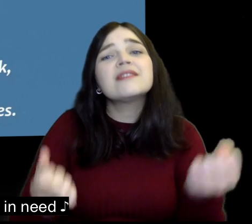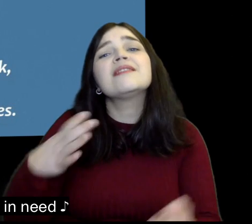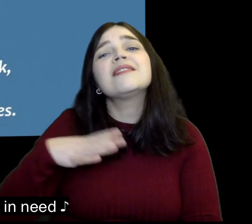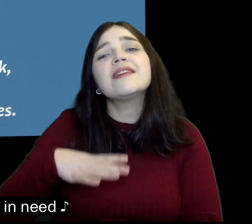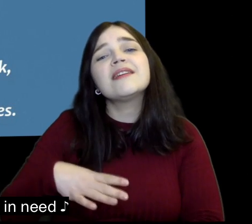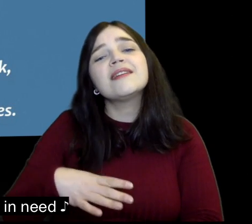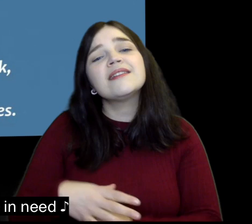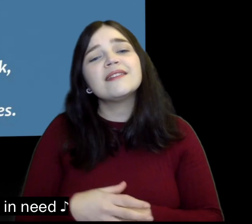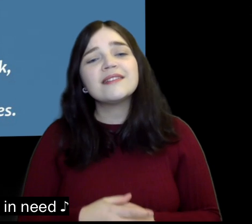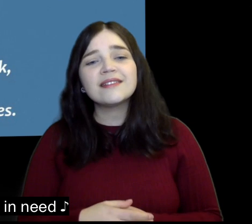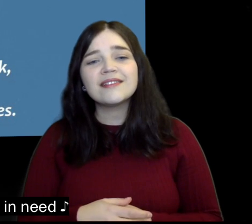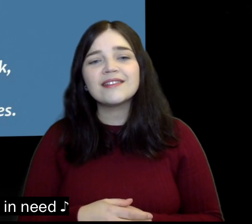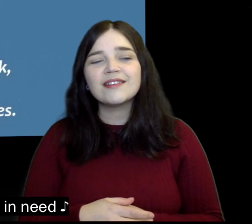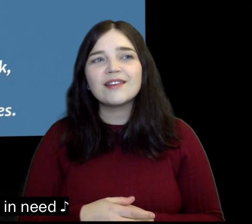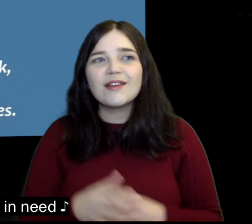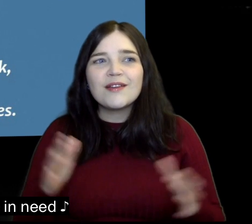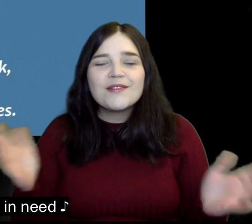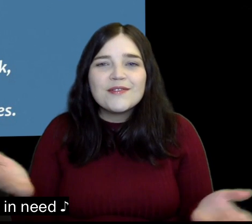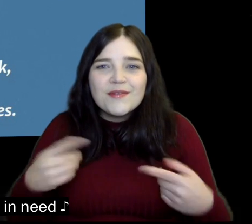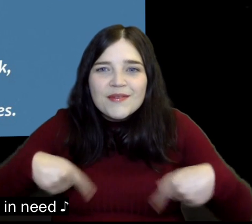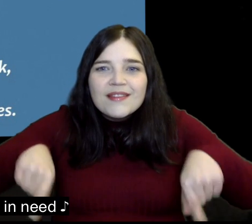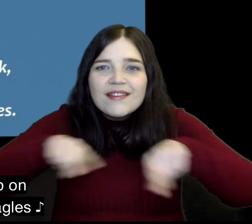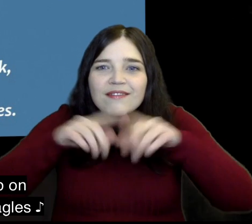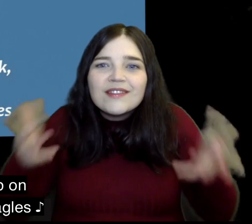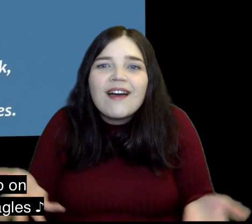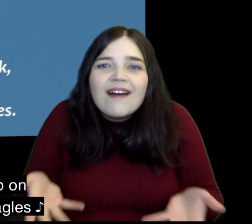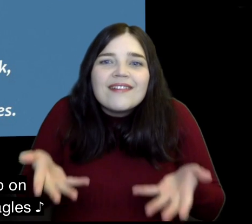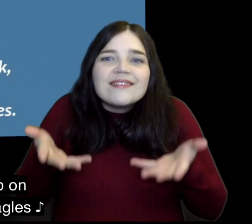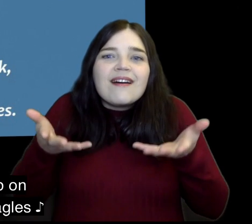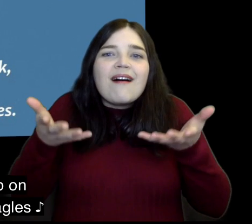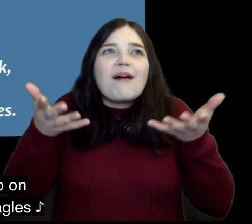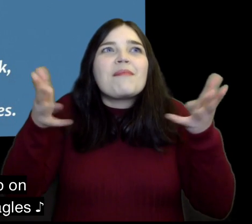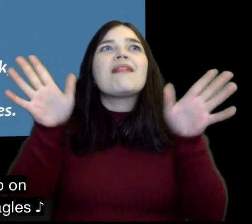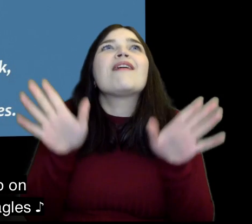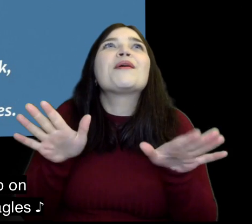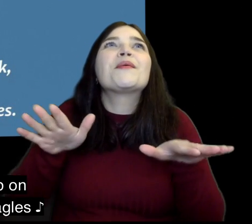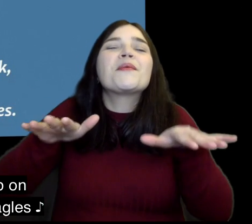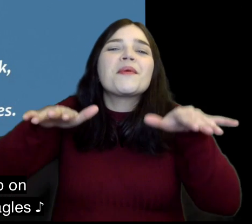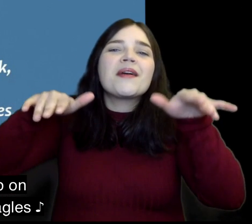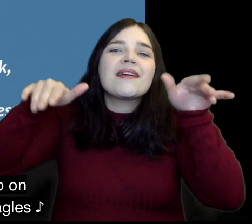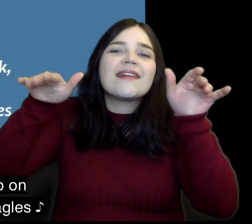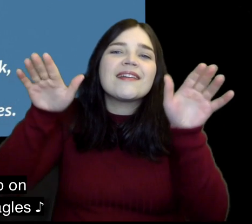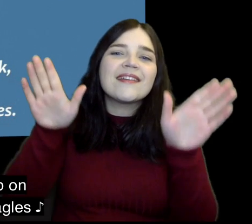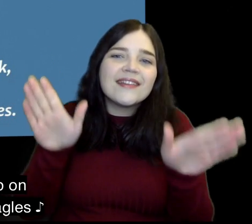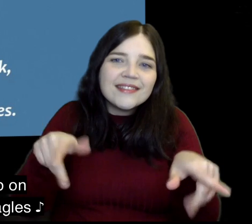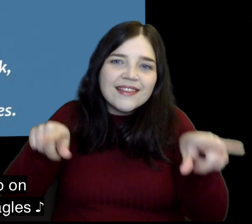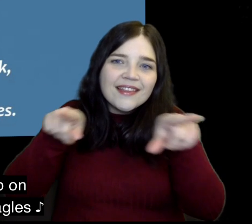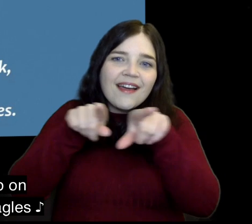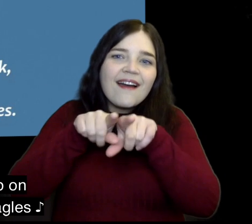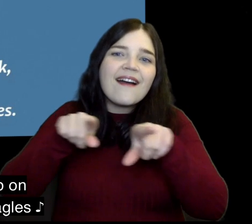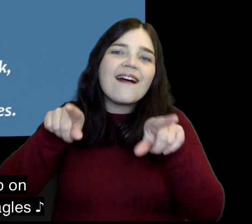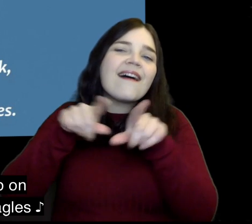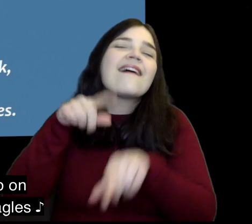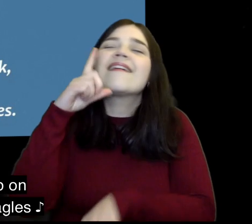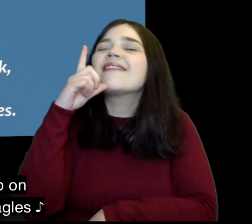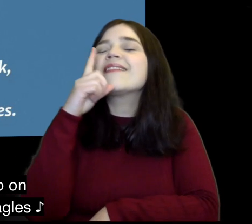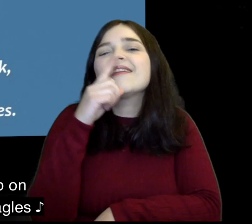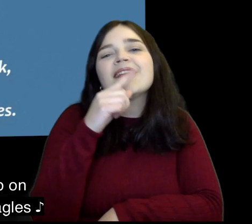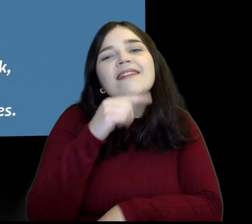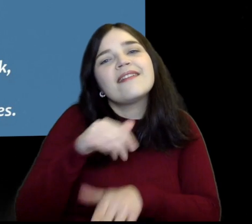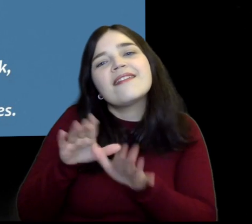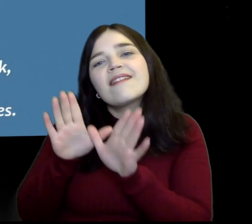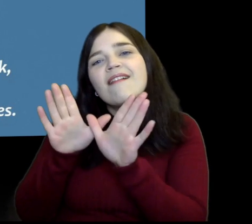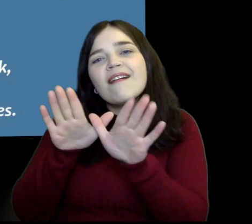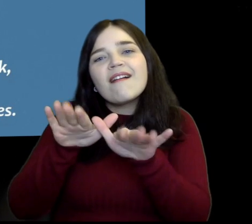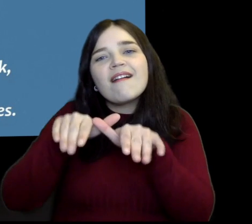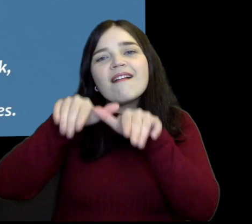comfort those in me You lift us up all the wings